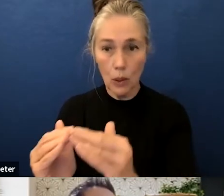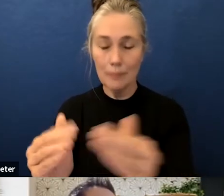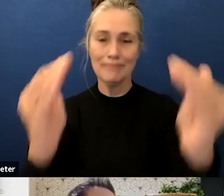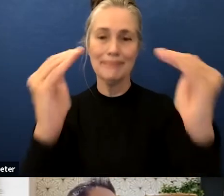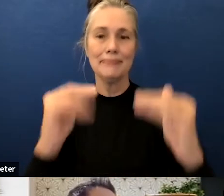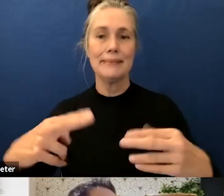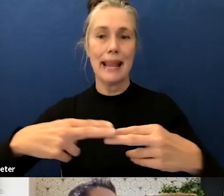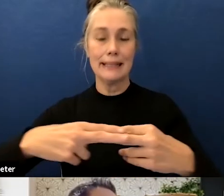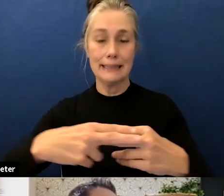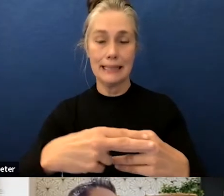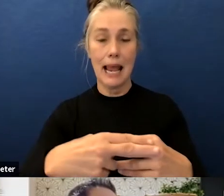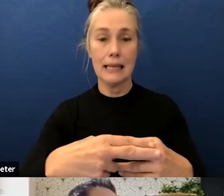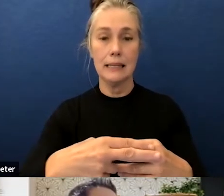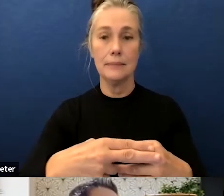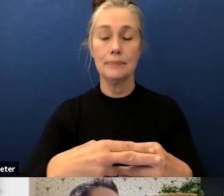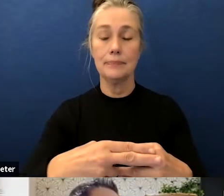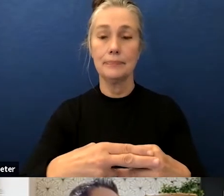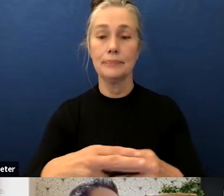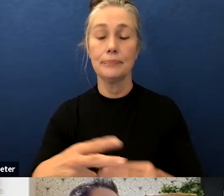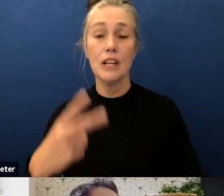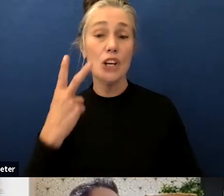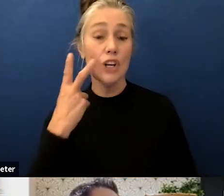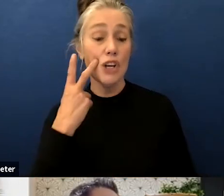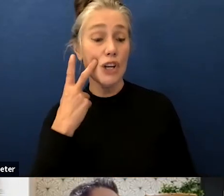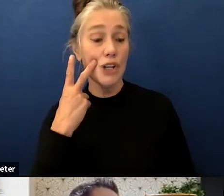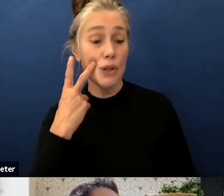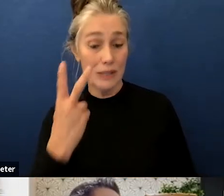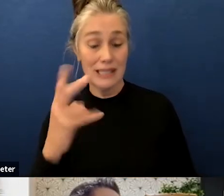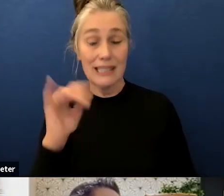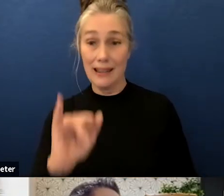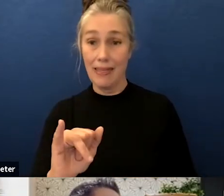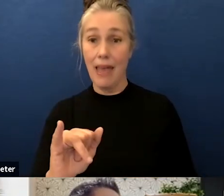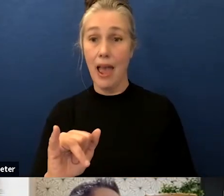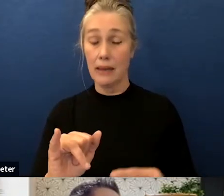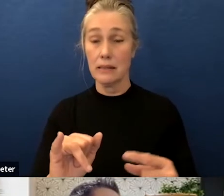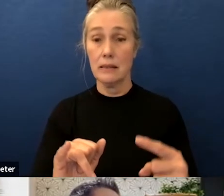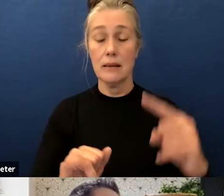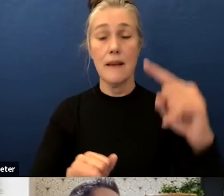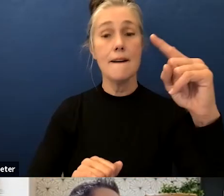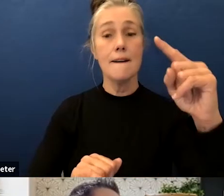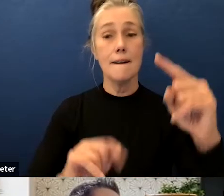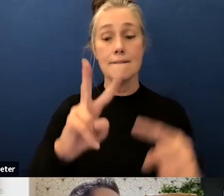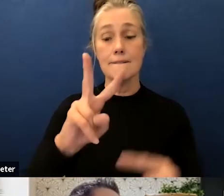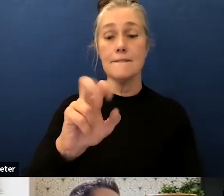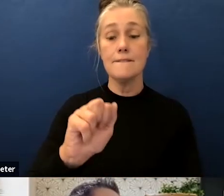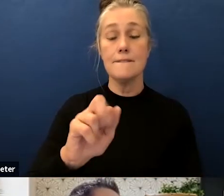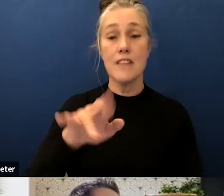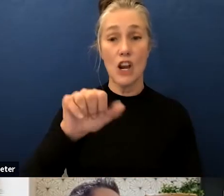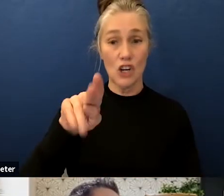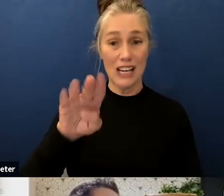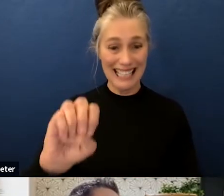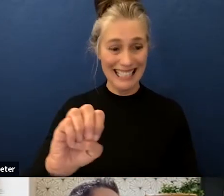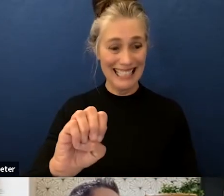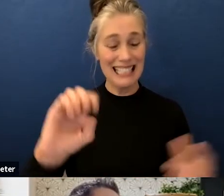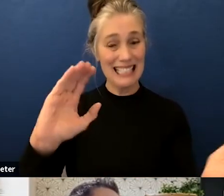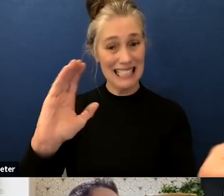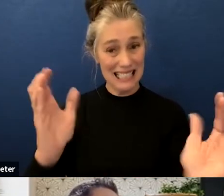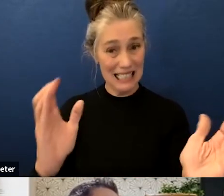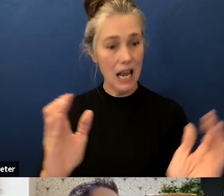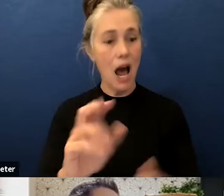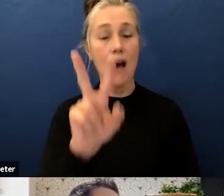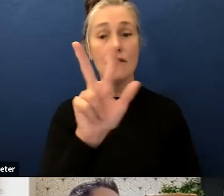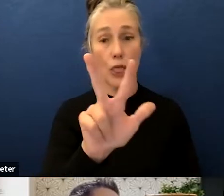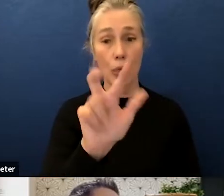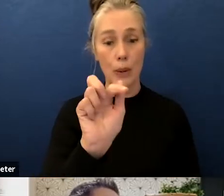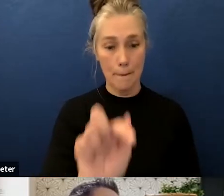variance is good at 3.8 um you can see from our cvap